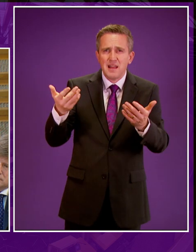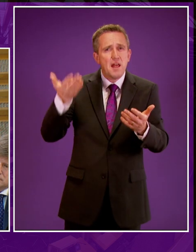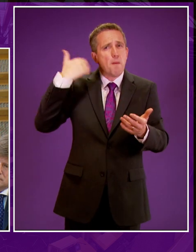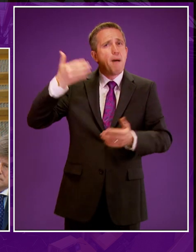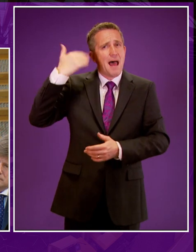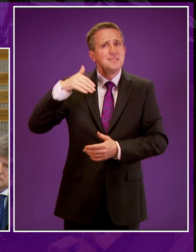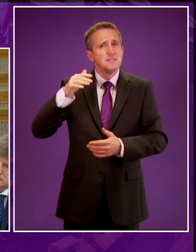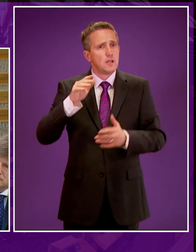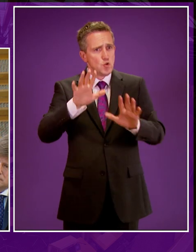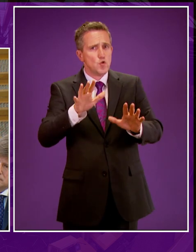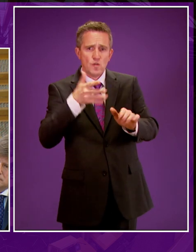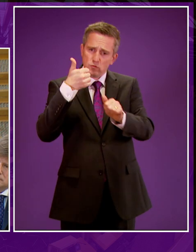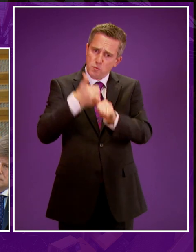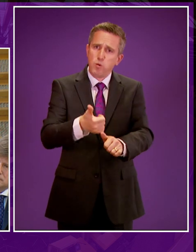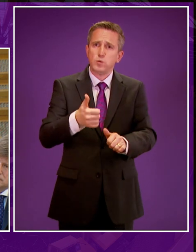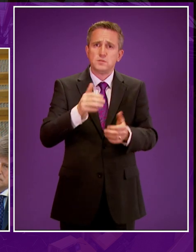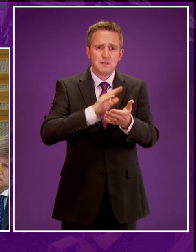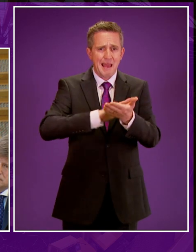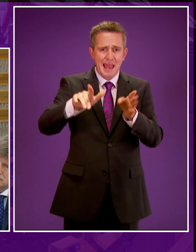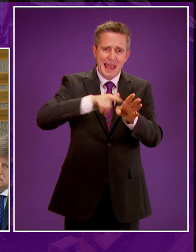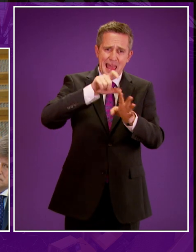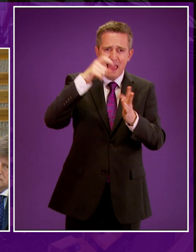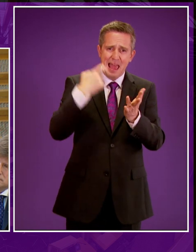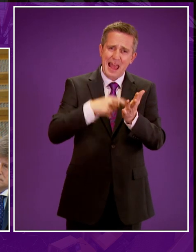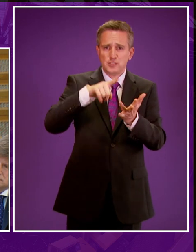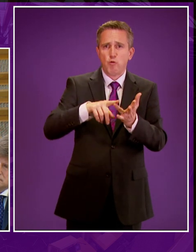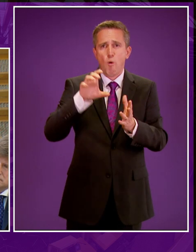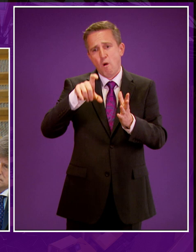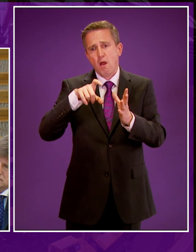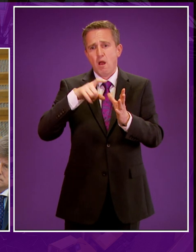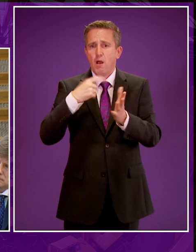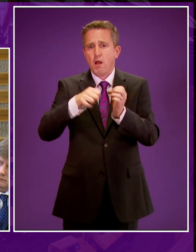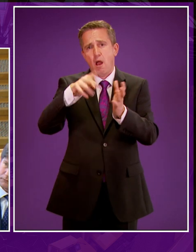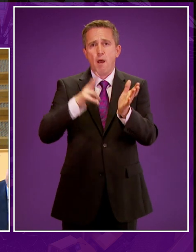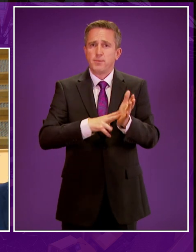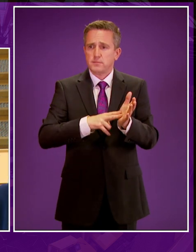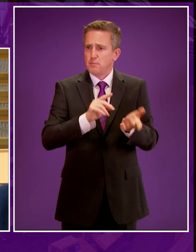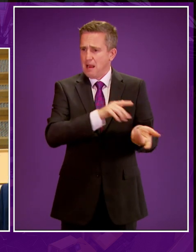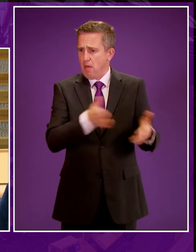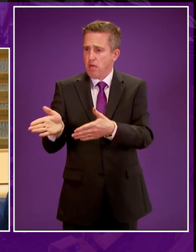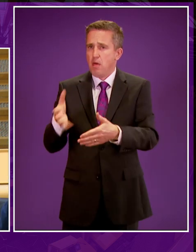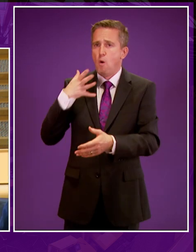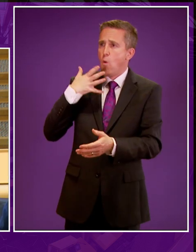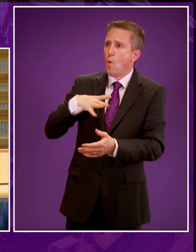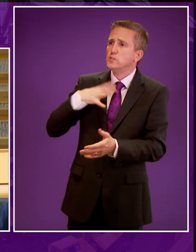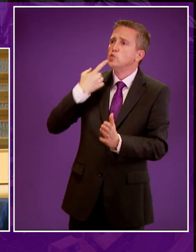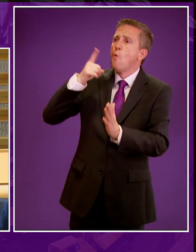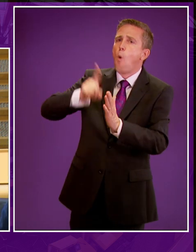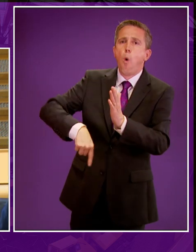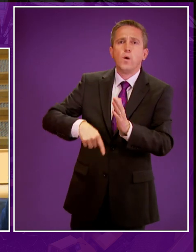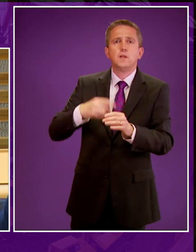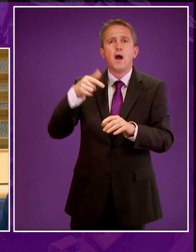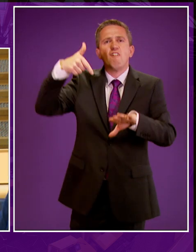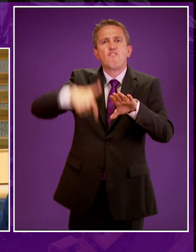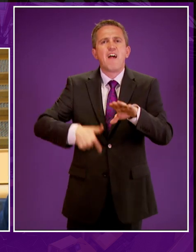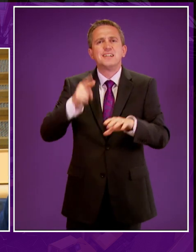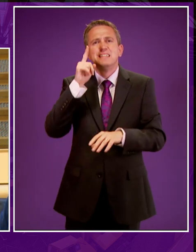in the past has been happy to champion Scotland's hydrocarbon industry, but now it simply wants us to rely upon imports of fracked gas from elsewhere